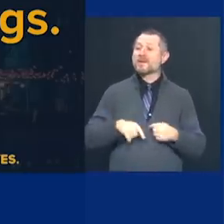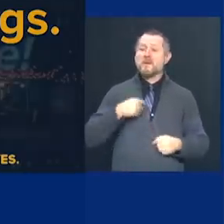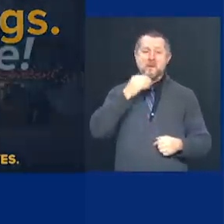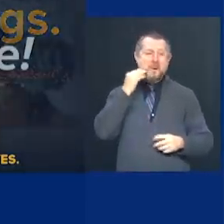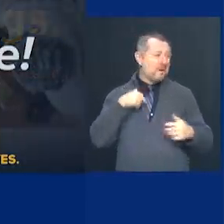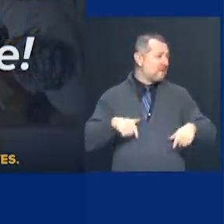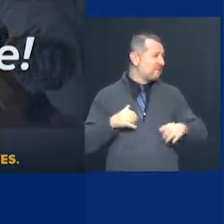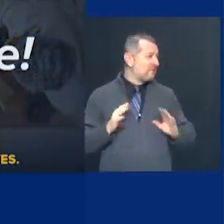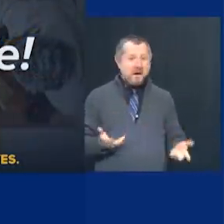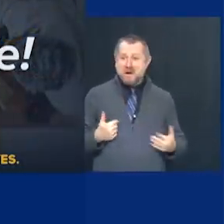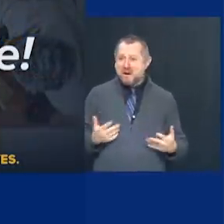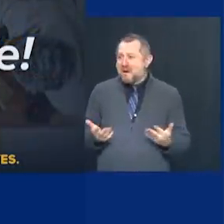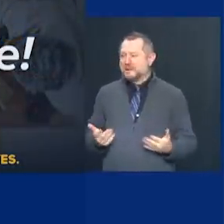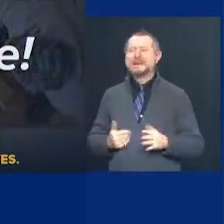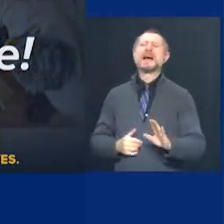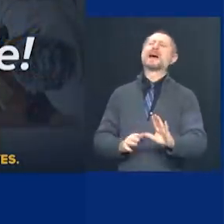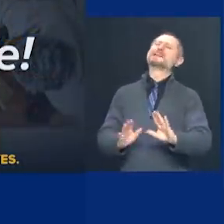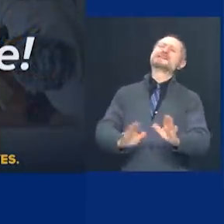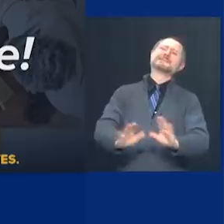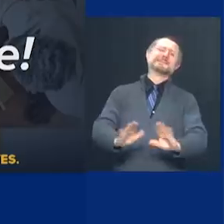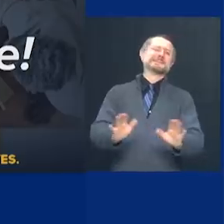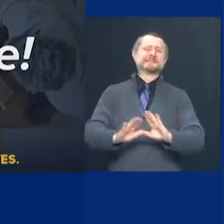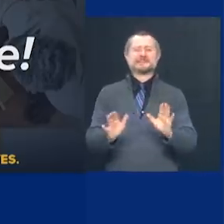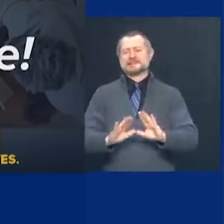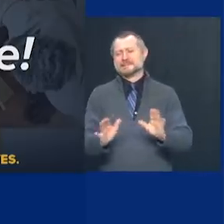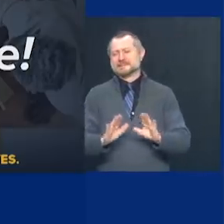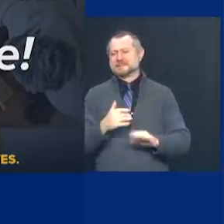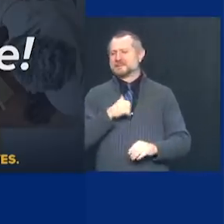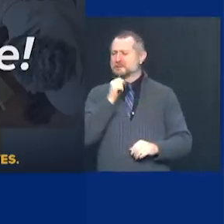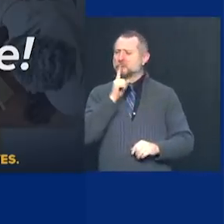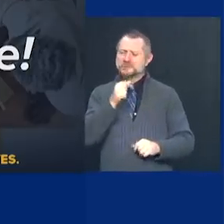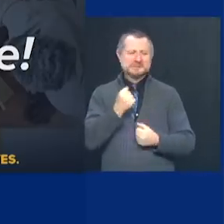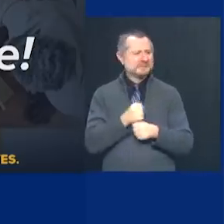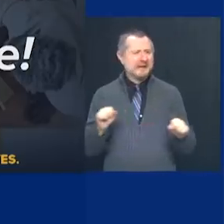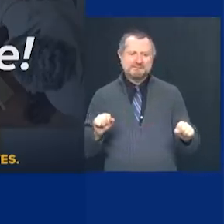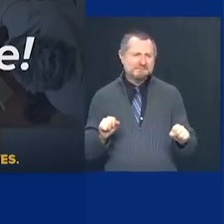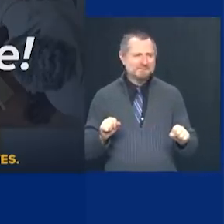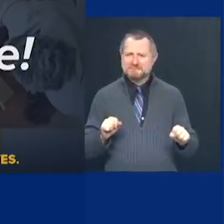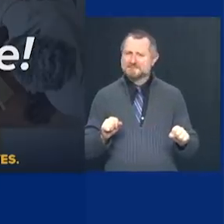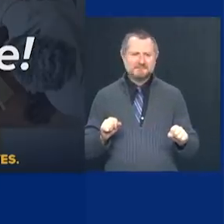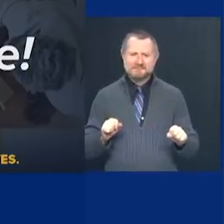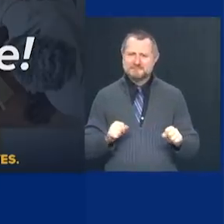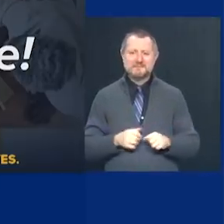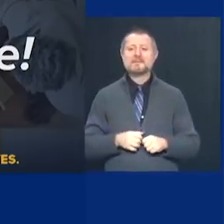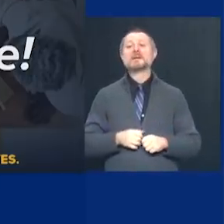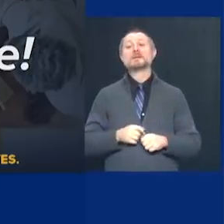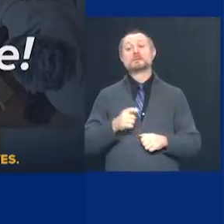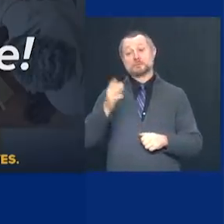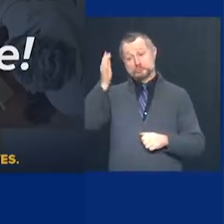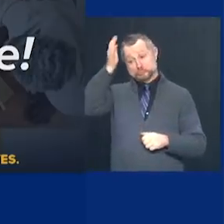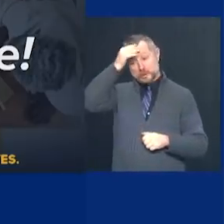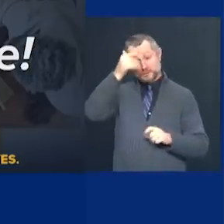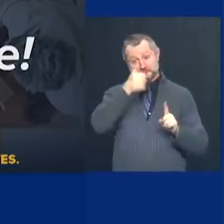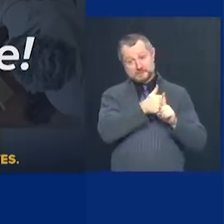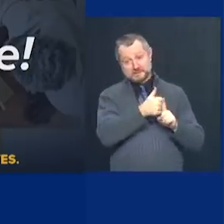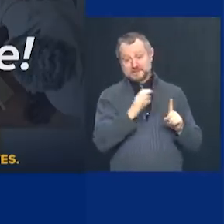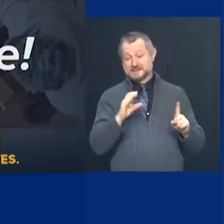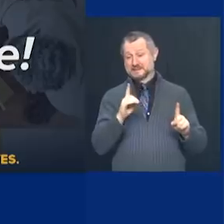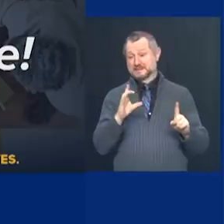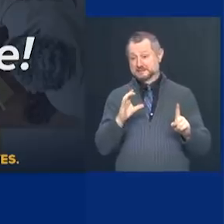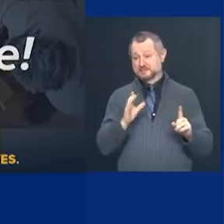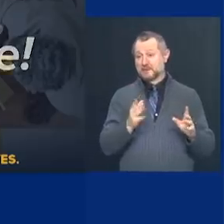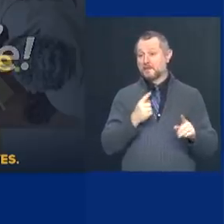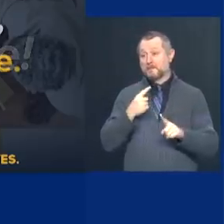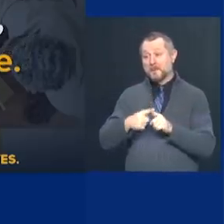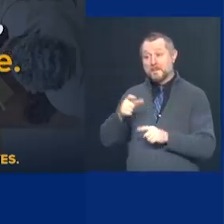really a safe zone. Uh, this isn't a political question. Trump CDC and the Biden advisors